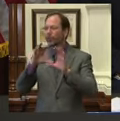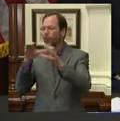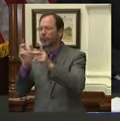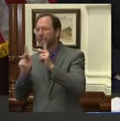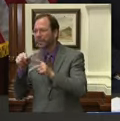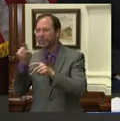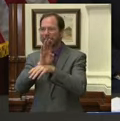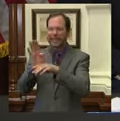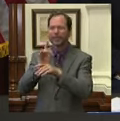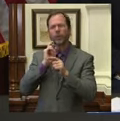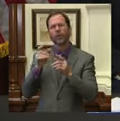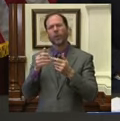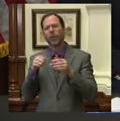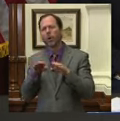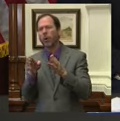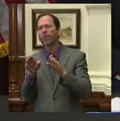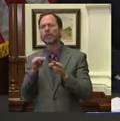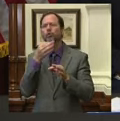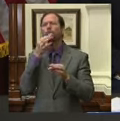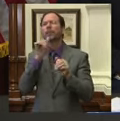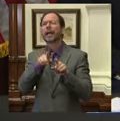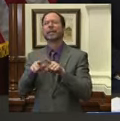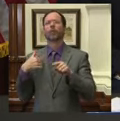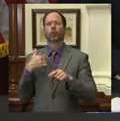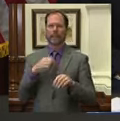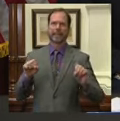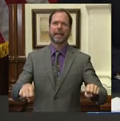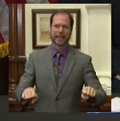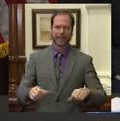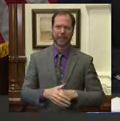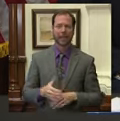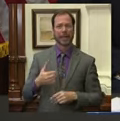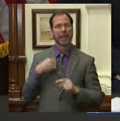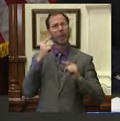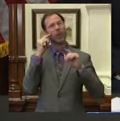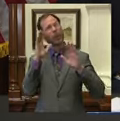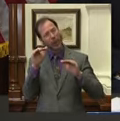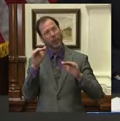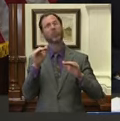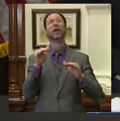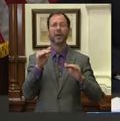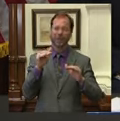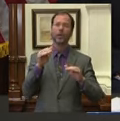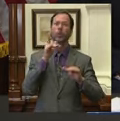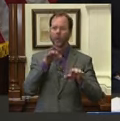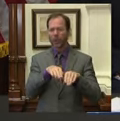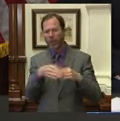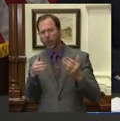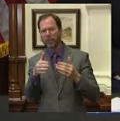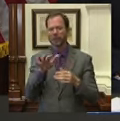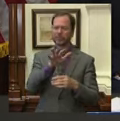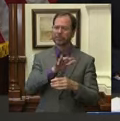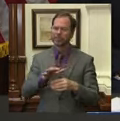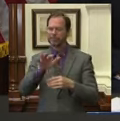open these businesses as soon as possible. My hope is that they will open on or no later than